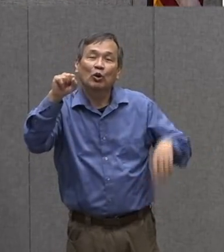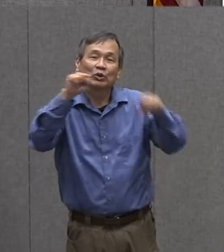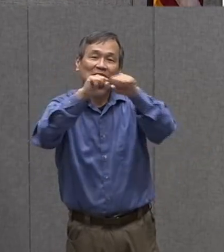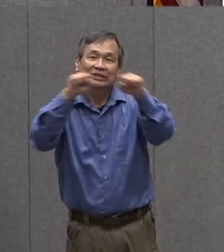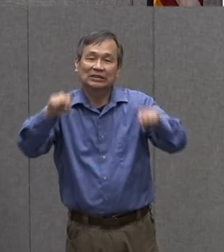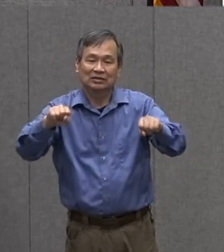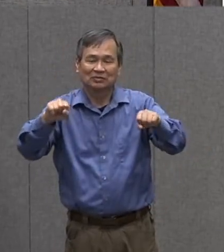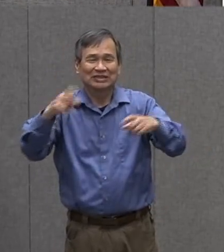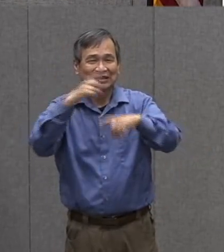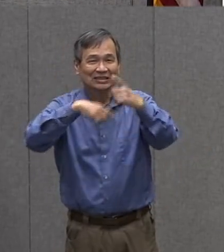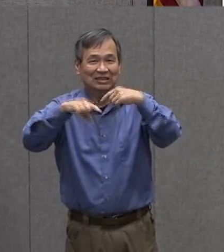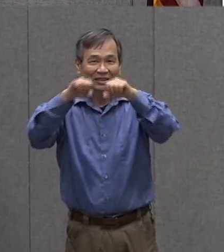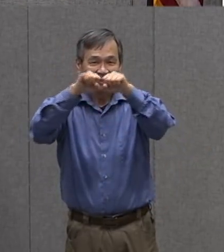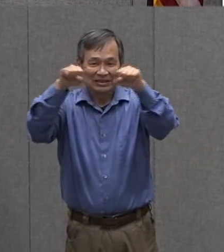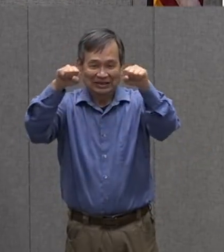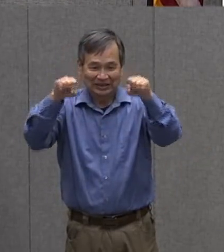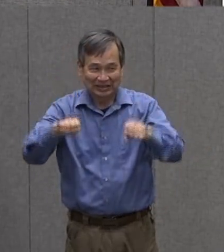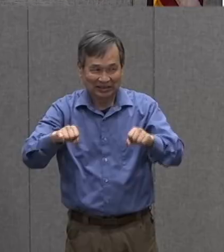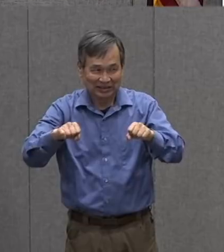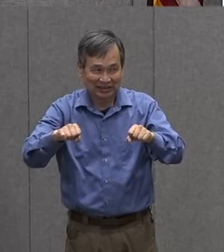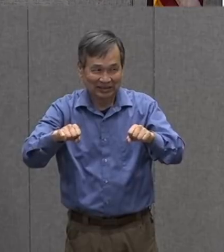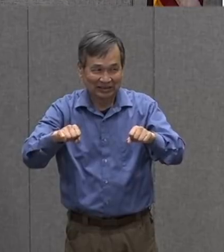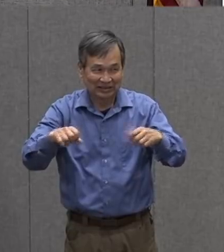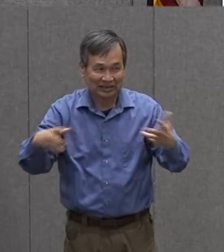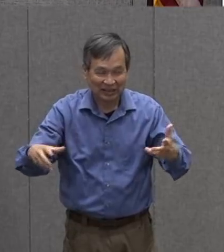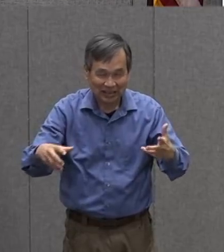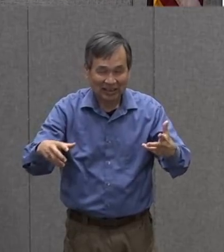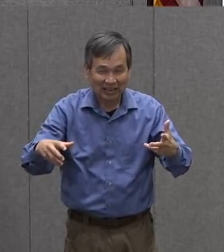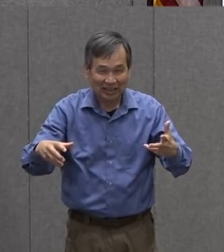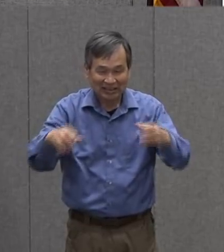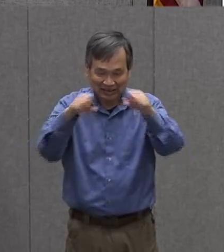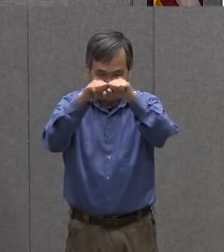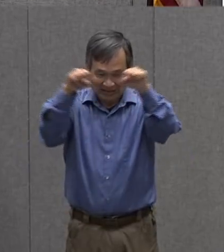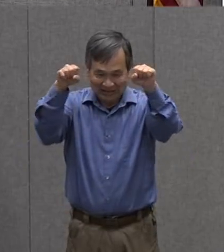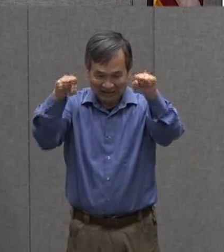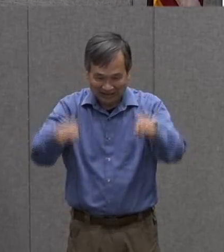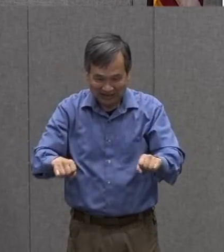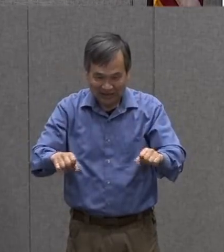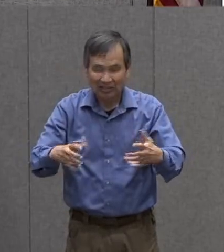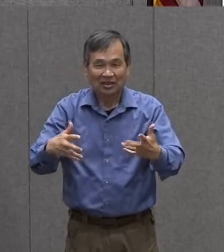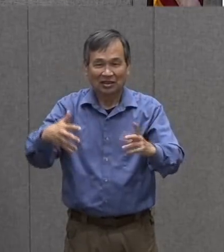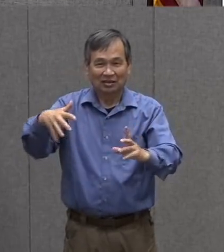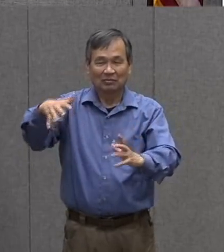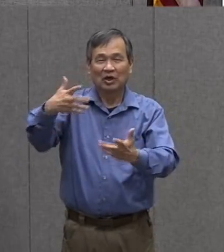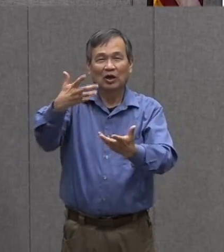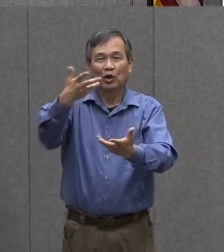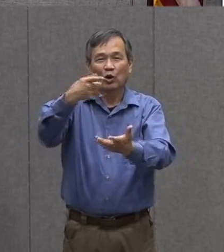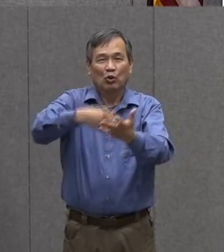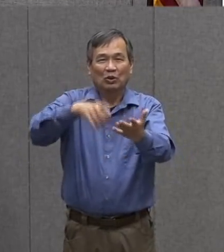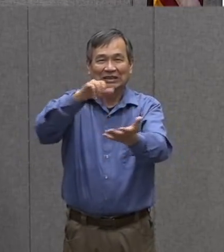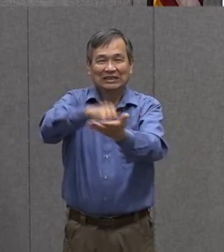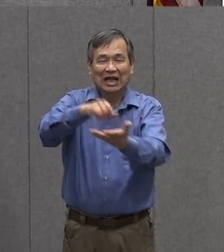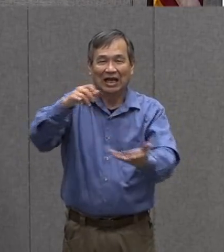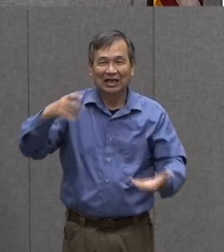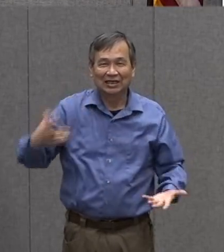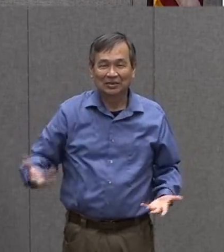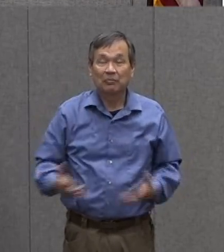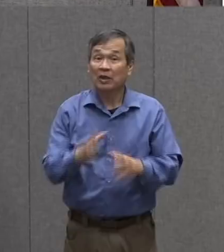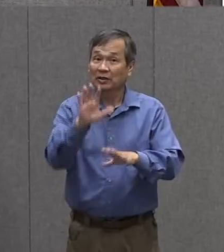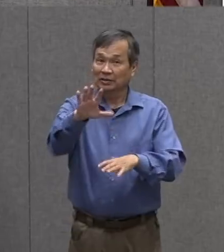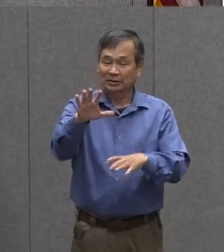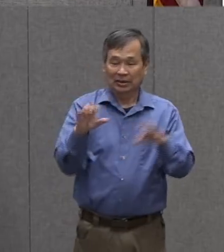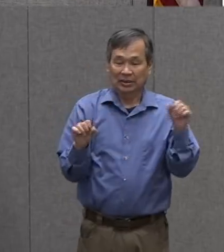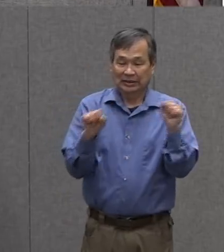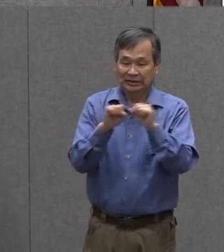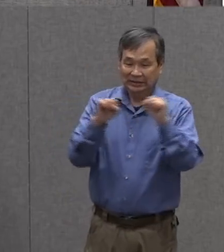system think about that for just a minute if you have a system to do something for example you might